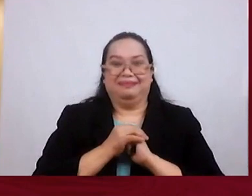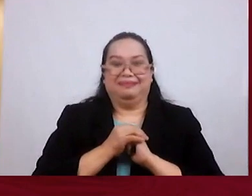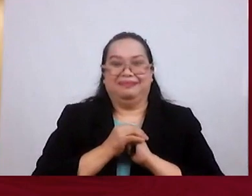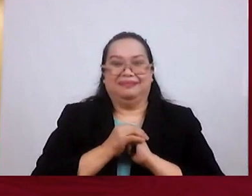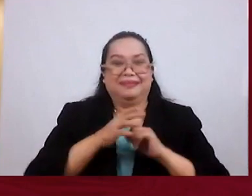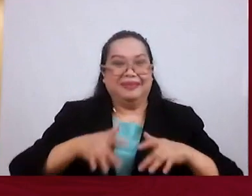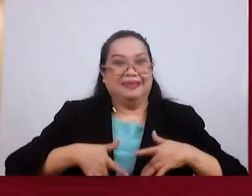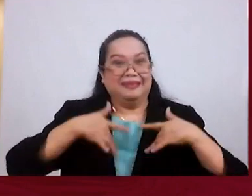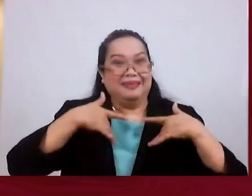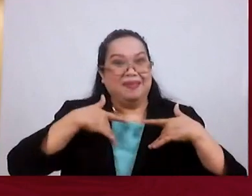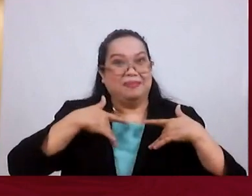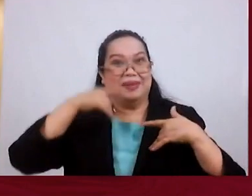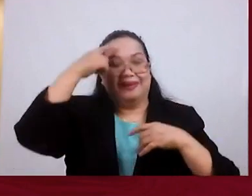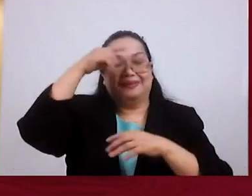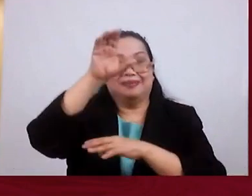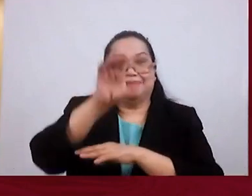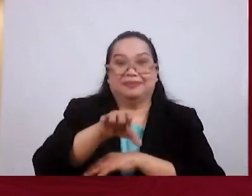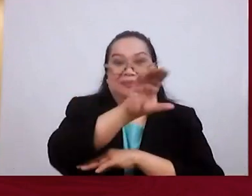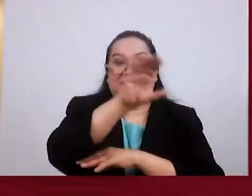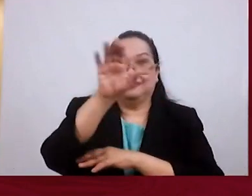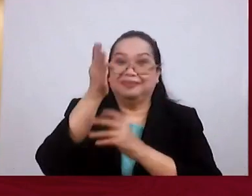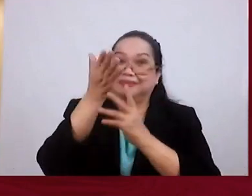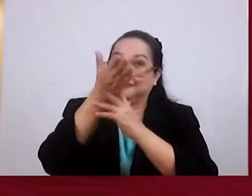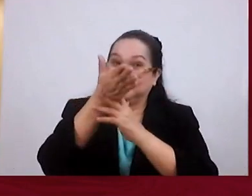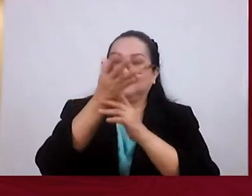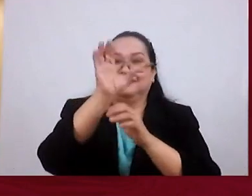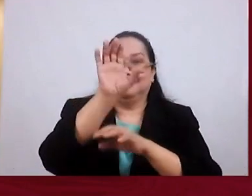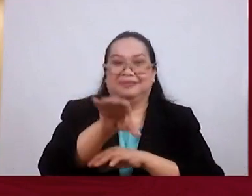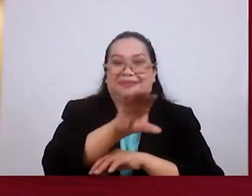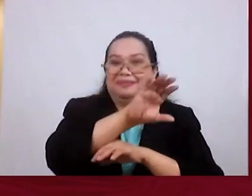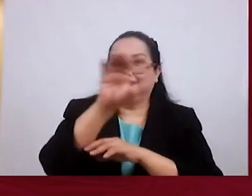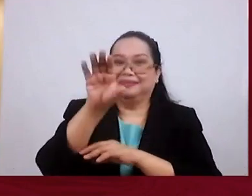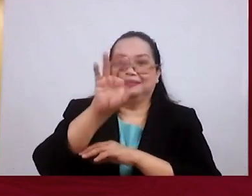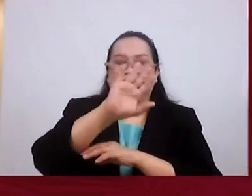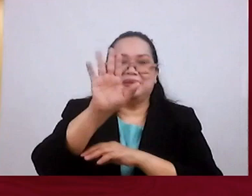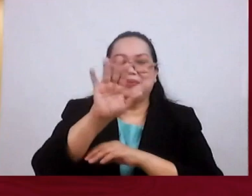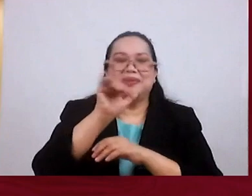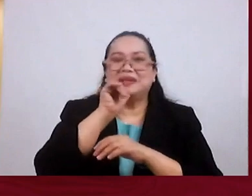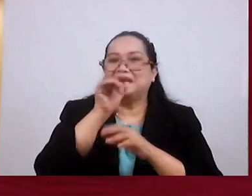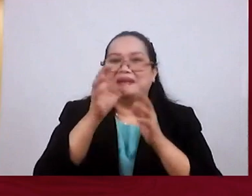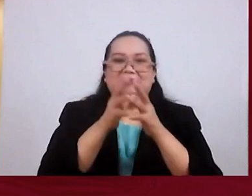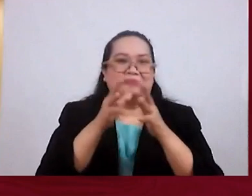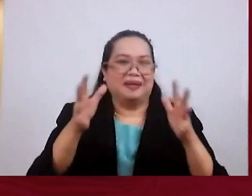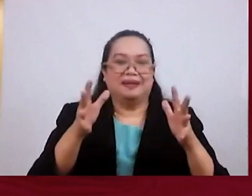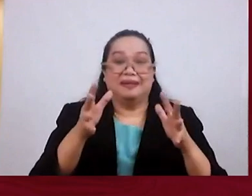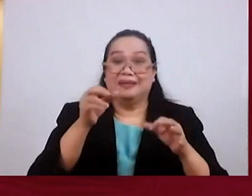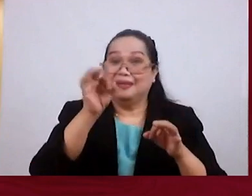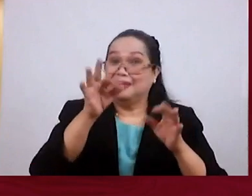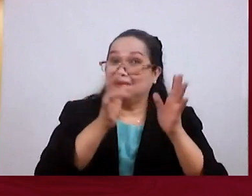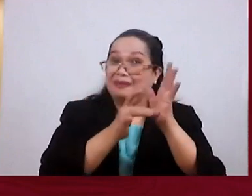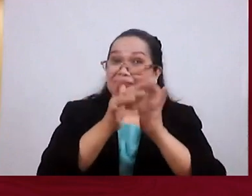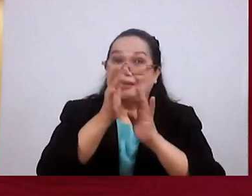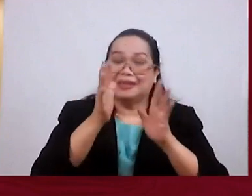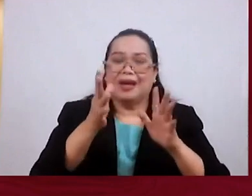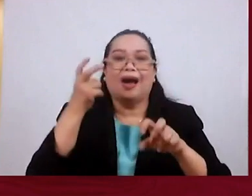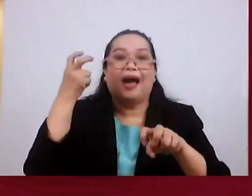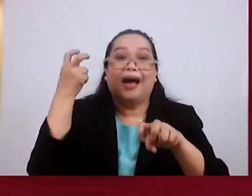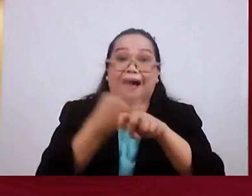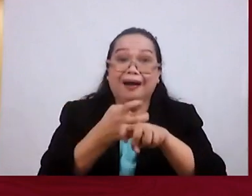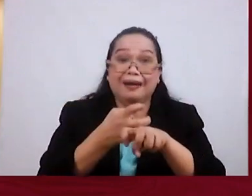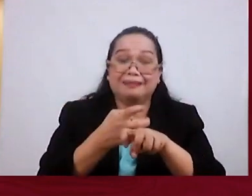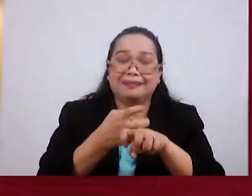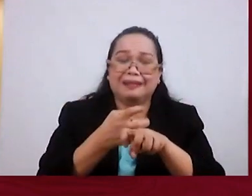Of Living For The Cross By The Cross Through The Cross Will Never Be Too Large When Christianity Seems Too Hard